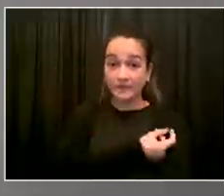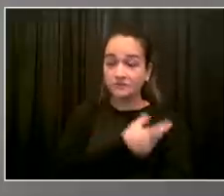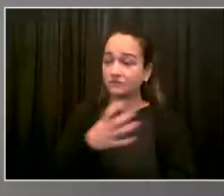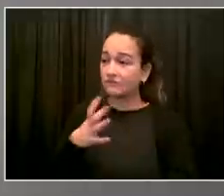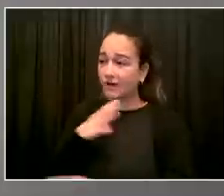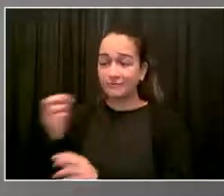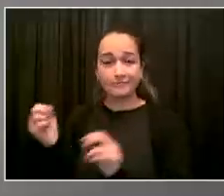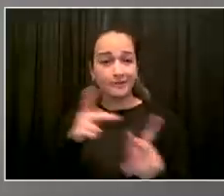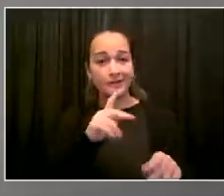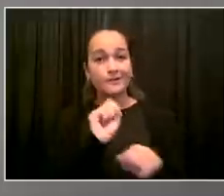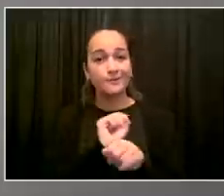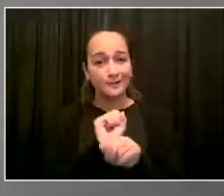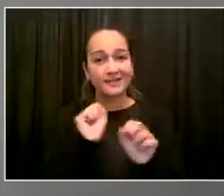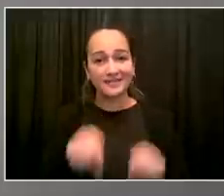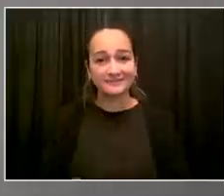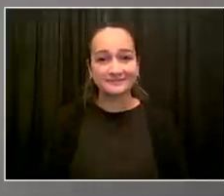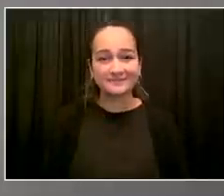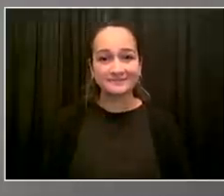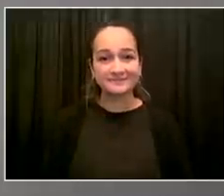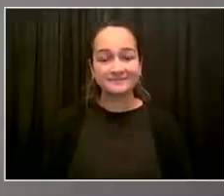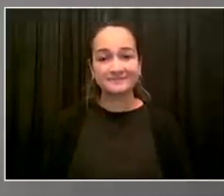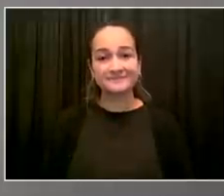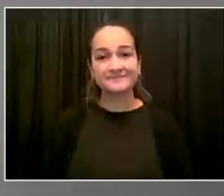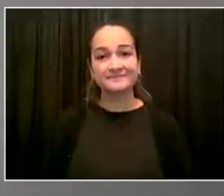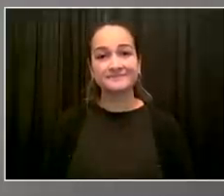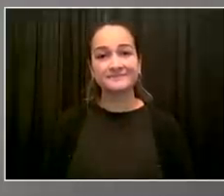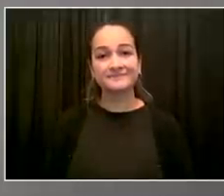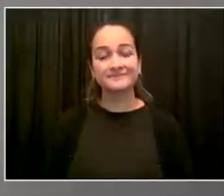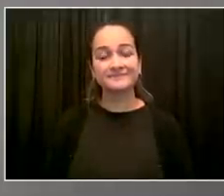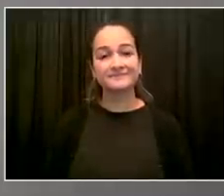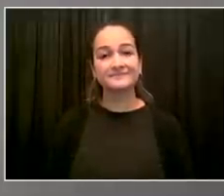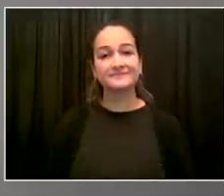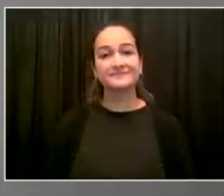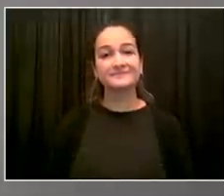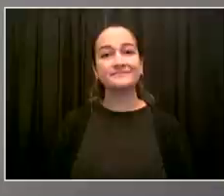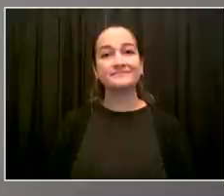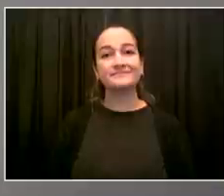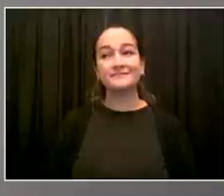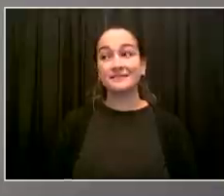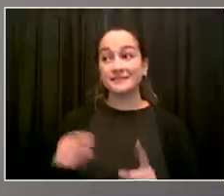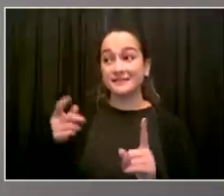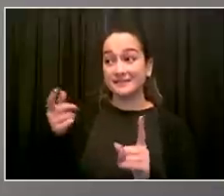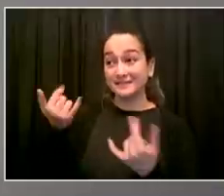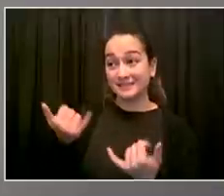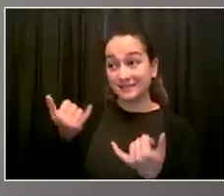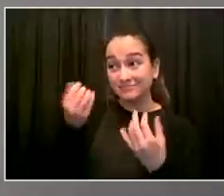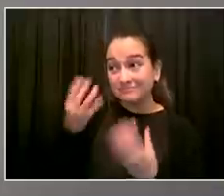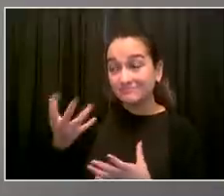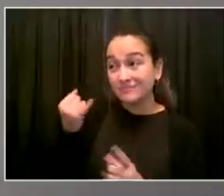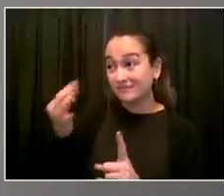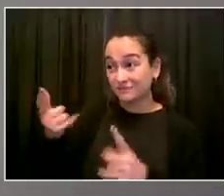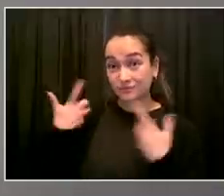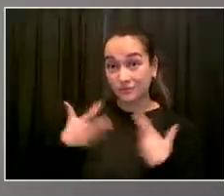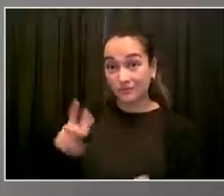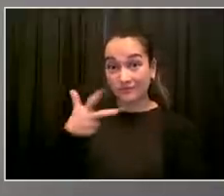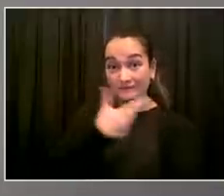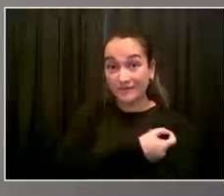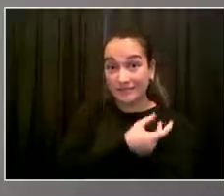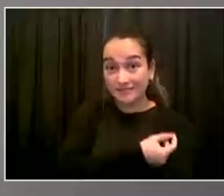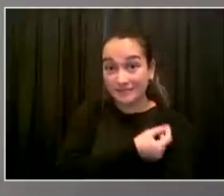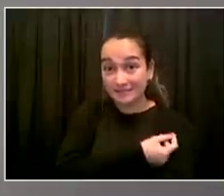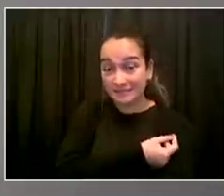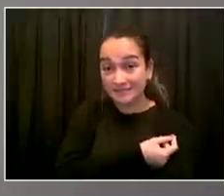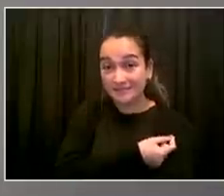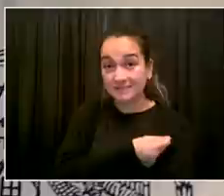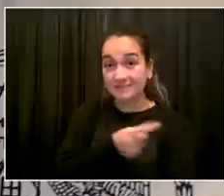people who are not vaccinated, they cannot come into our facilities, and they will not be paid for their work. Thank